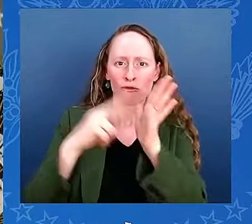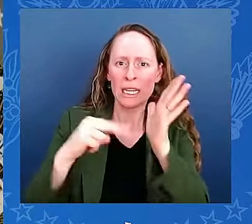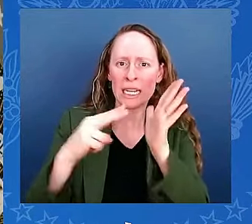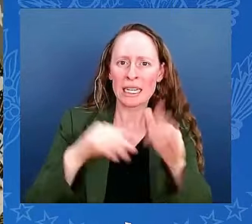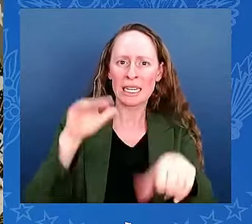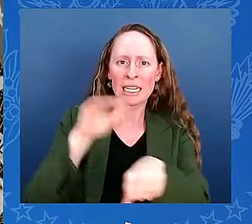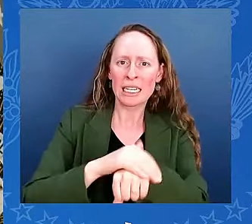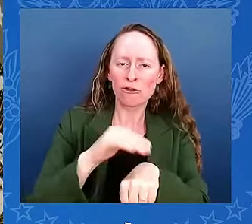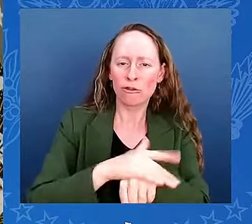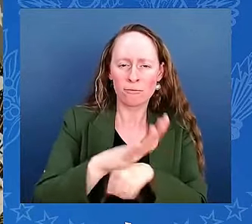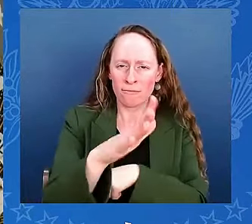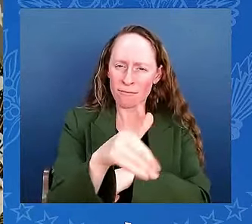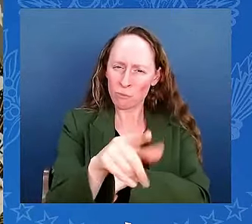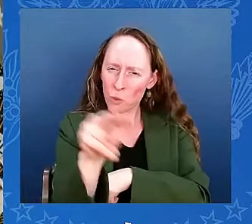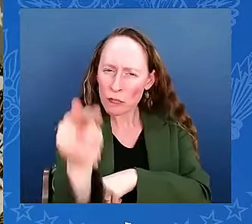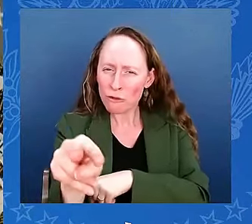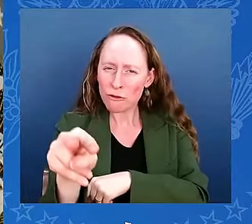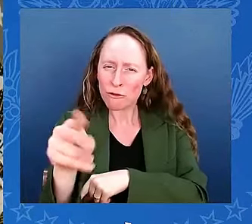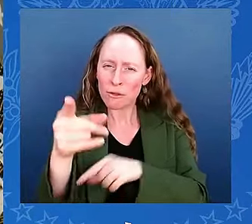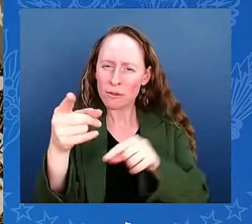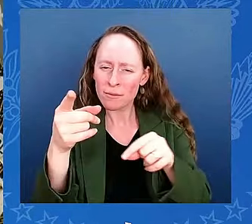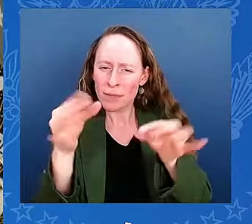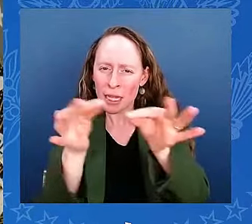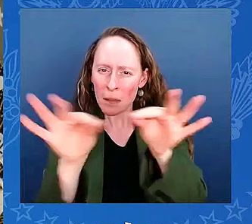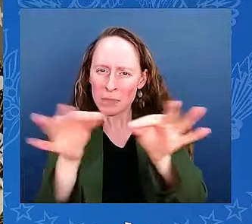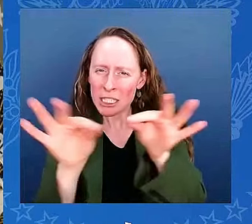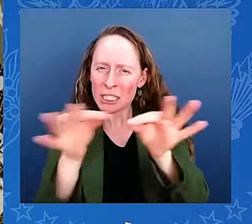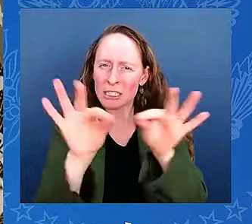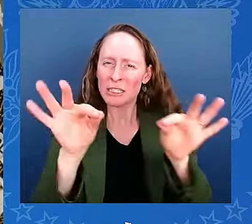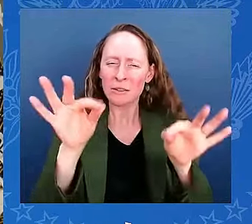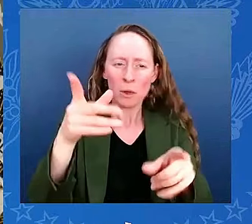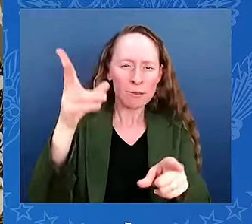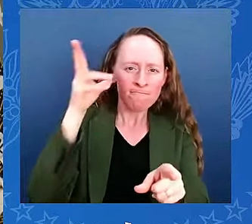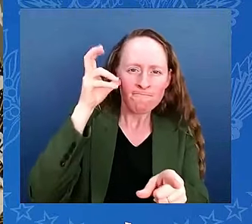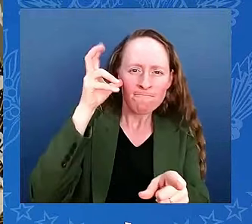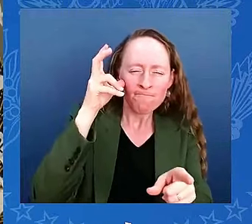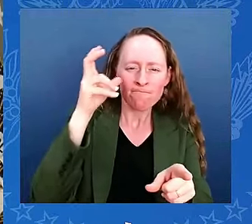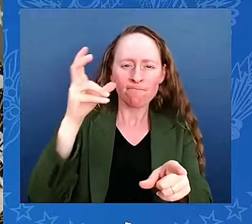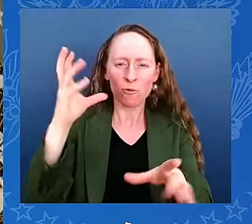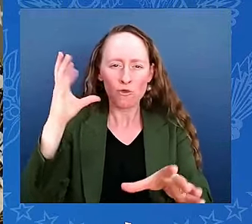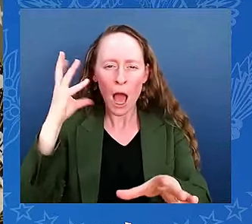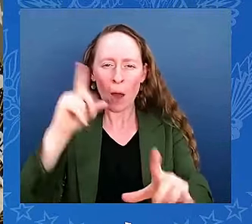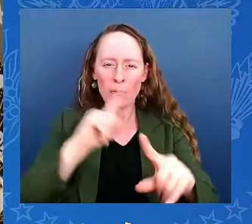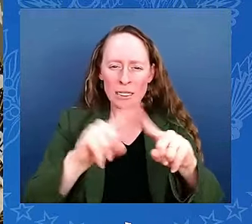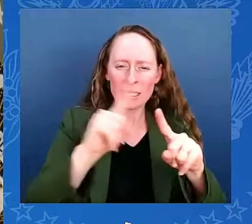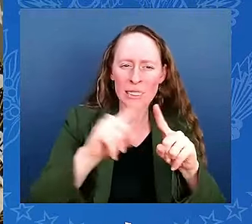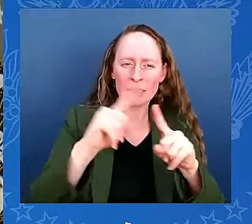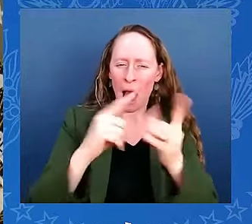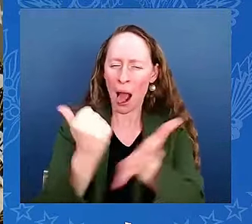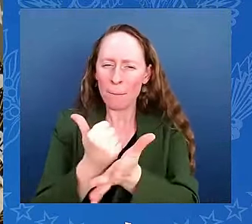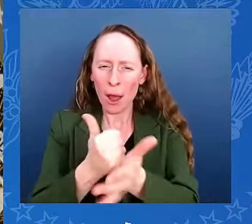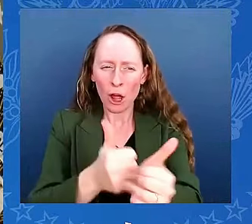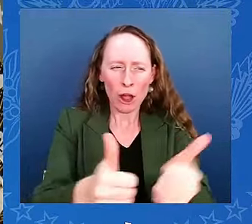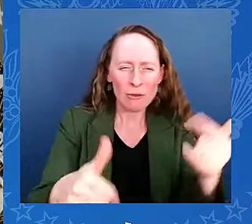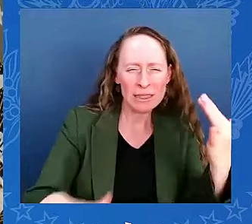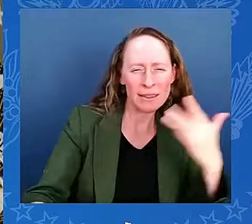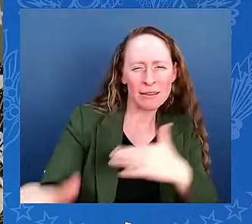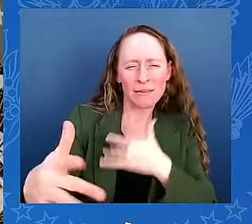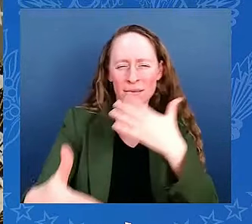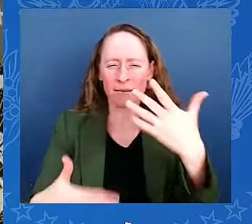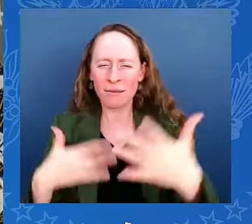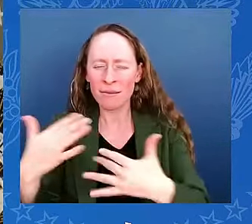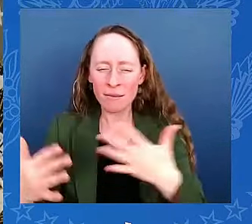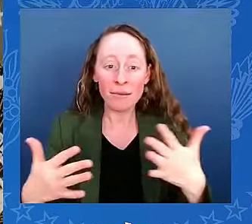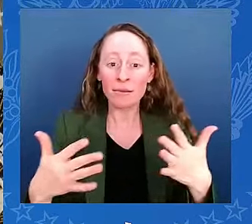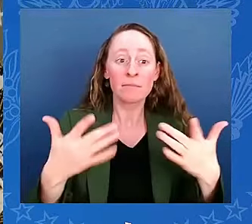lent a hand to help, planting seeds of a new life in big cities, small towns all across America that have grown